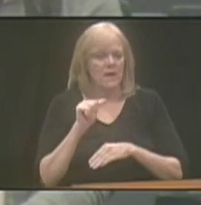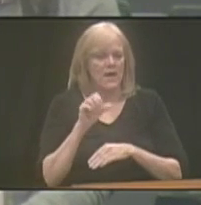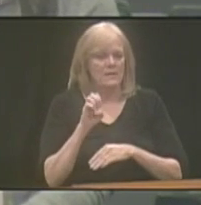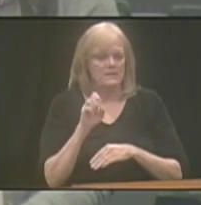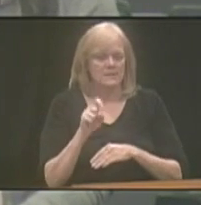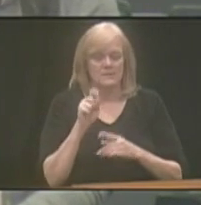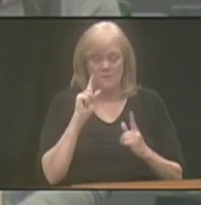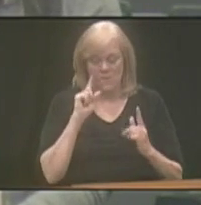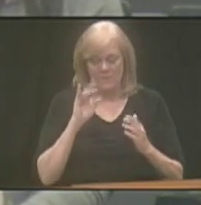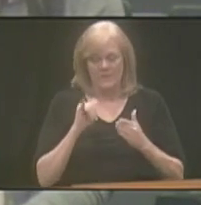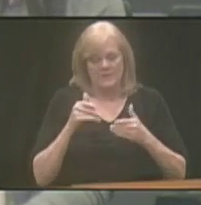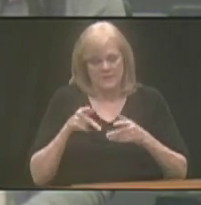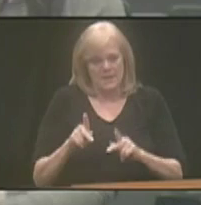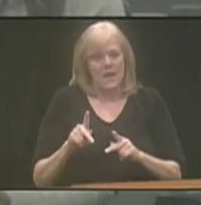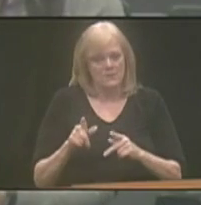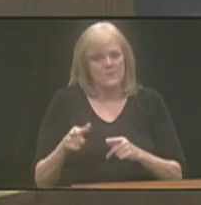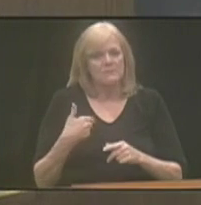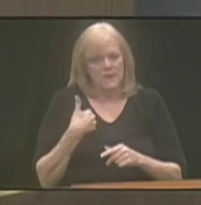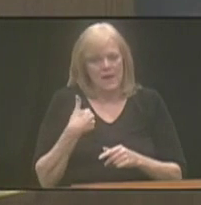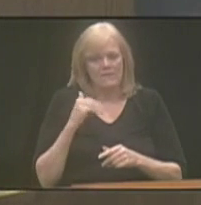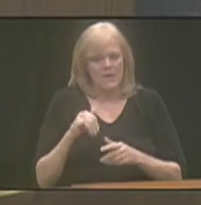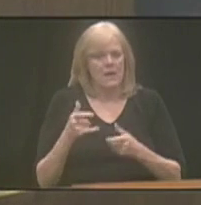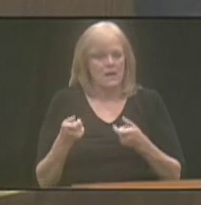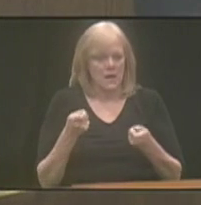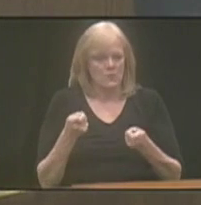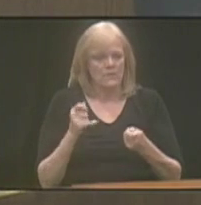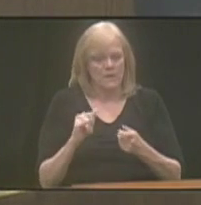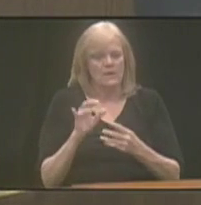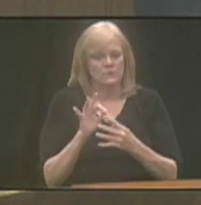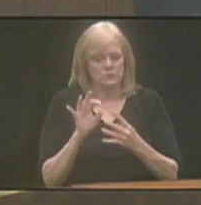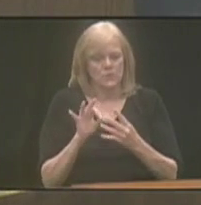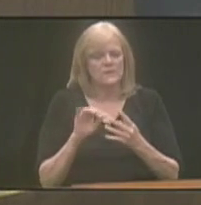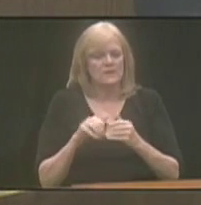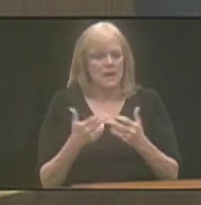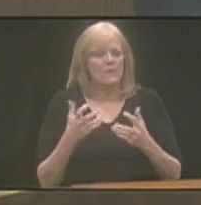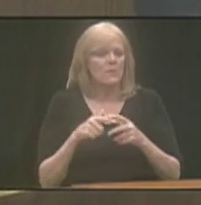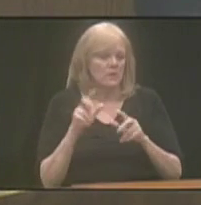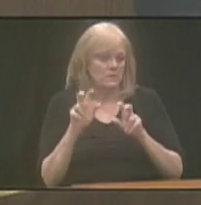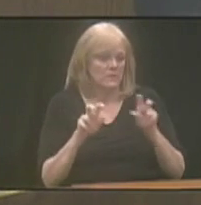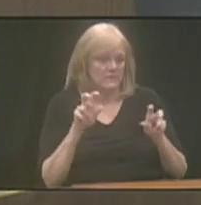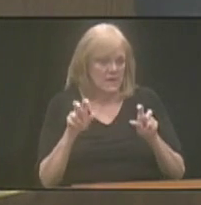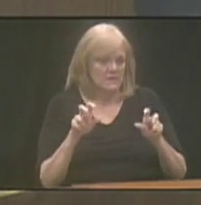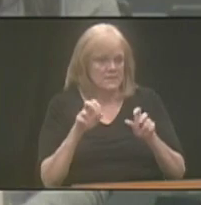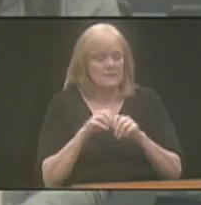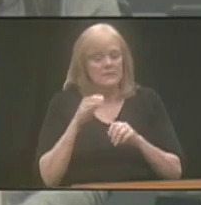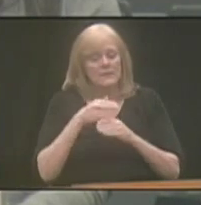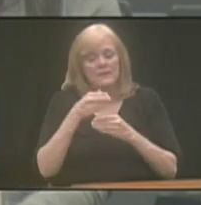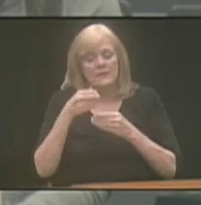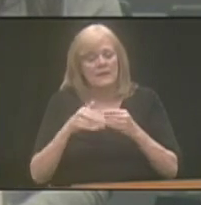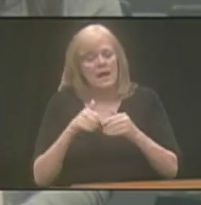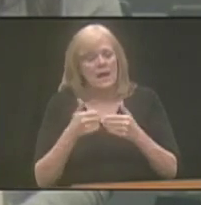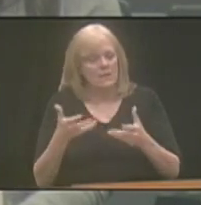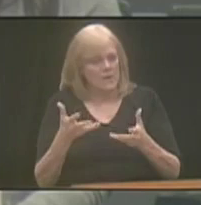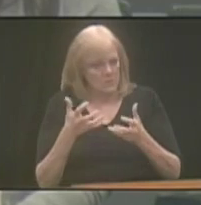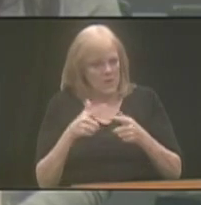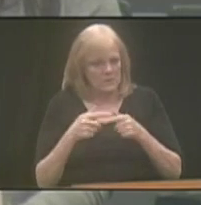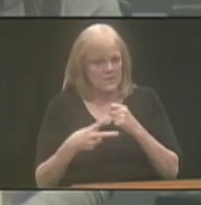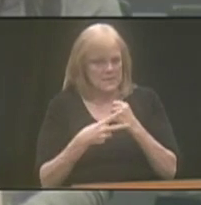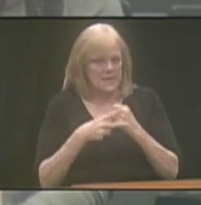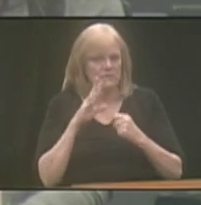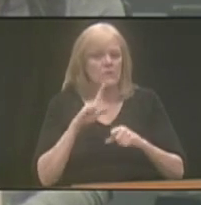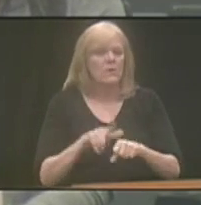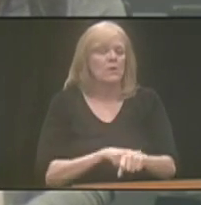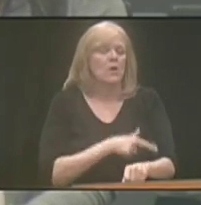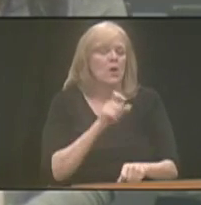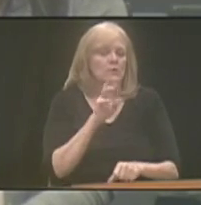So hopefully this allows them to have that control, that choice in how they want to invest, and ultimately that choice in how they want to save for